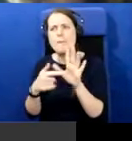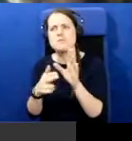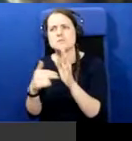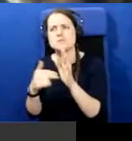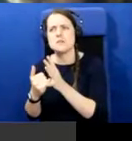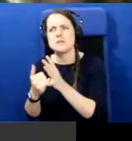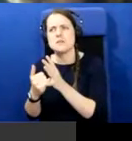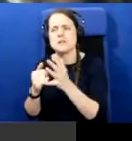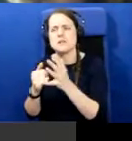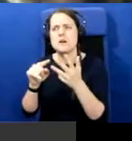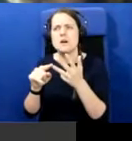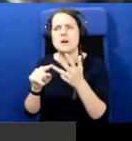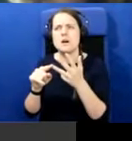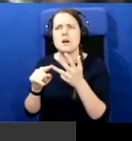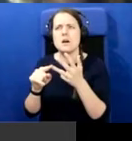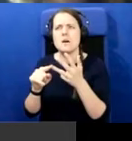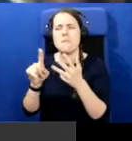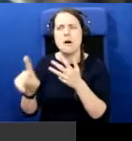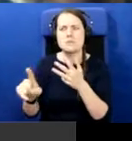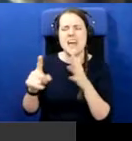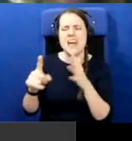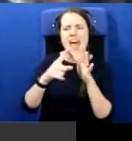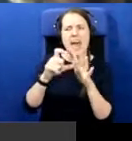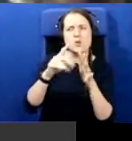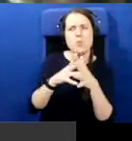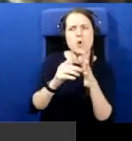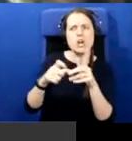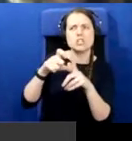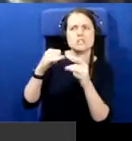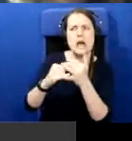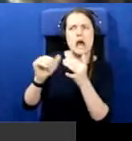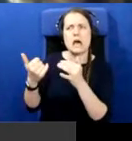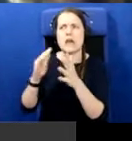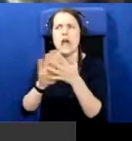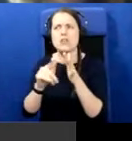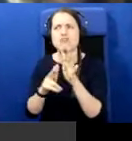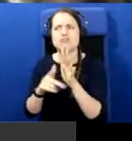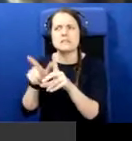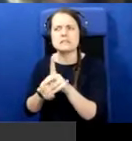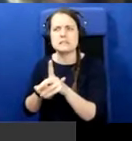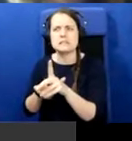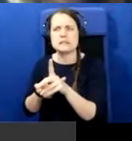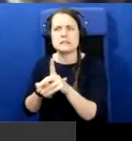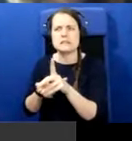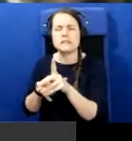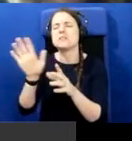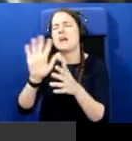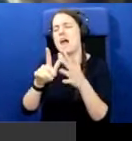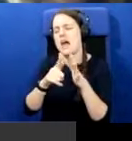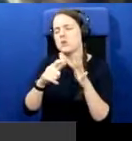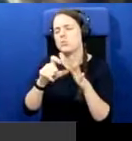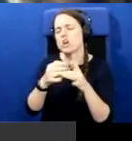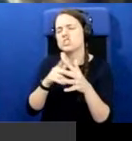Edwards and the Henry's, and the Edwards and the Haralds in the Normans.